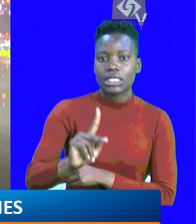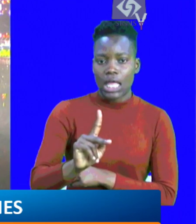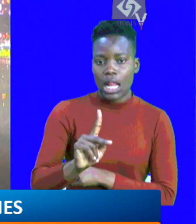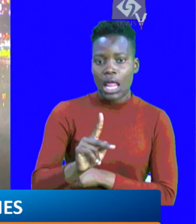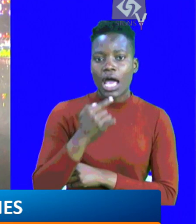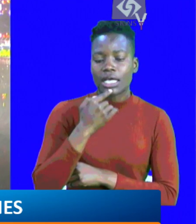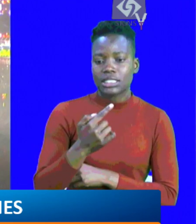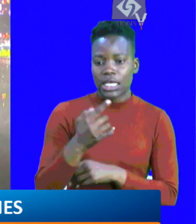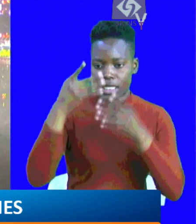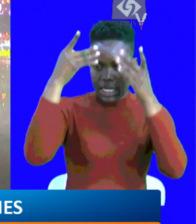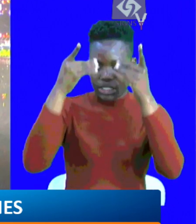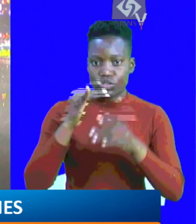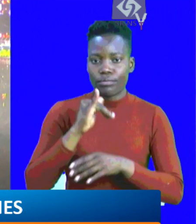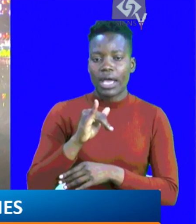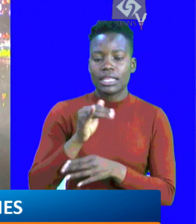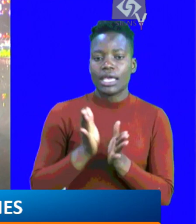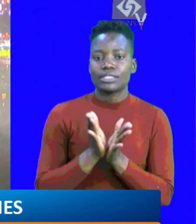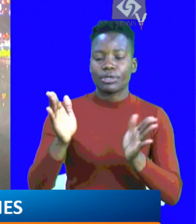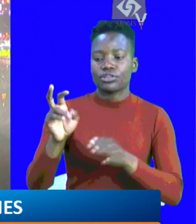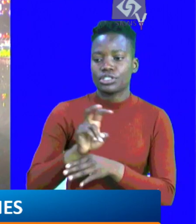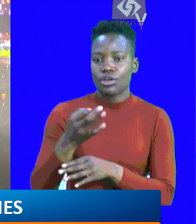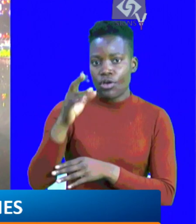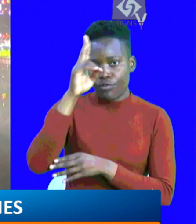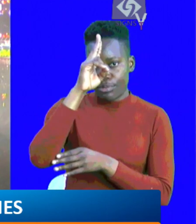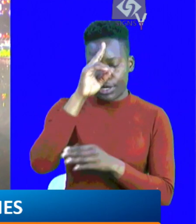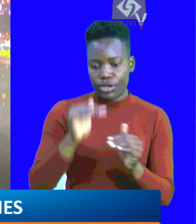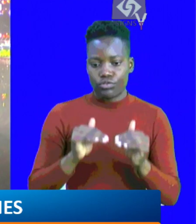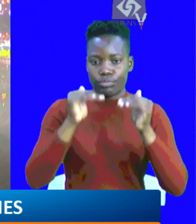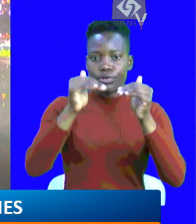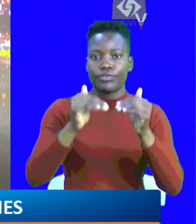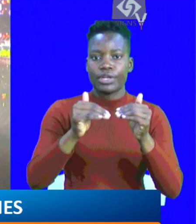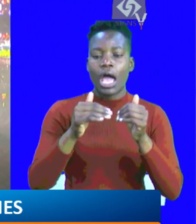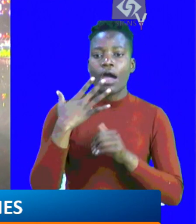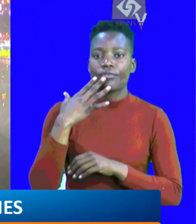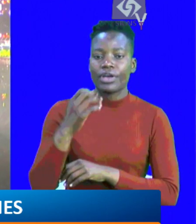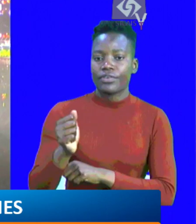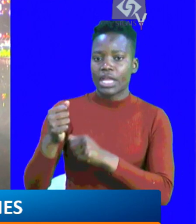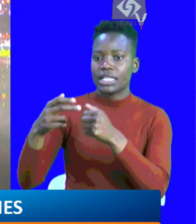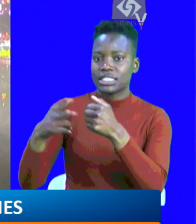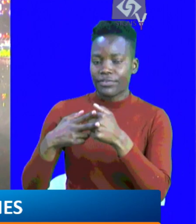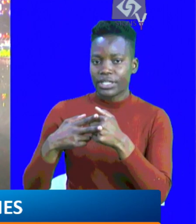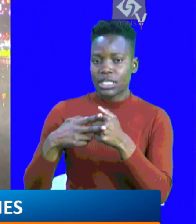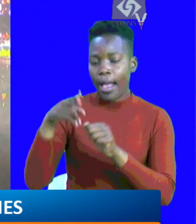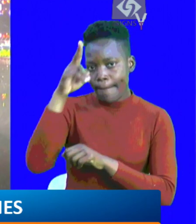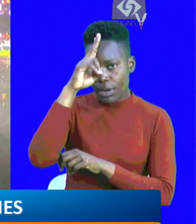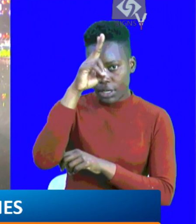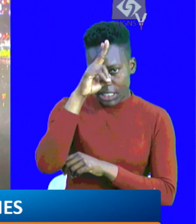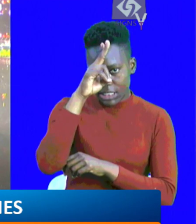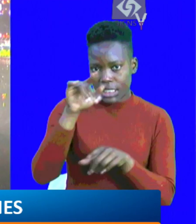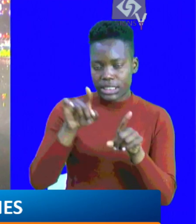Now, the Law Society of Kenya has termed the move by the Inspector General of Police to promote